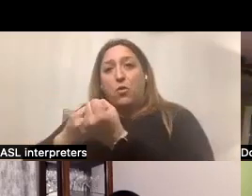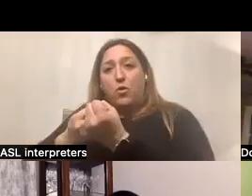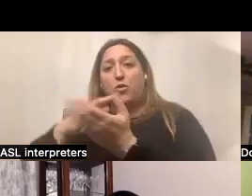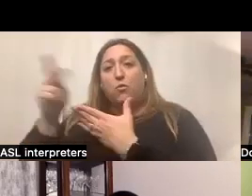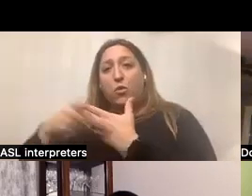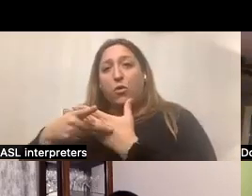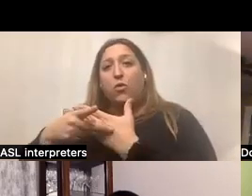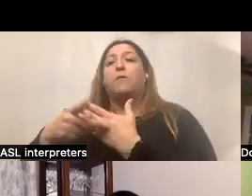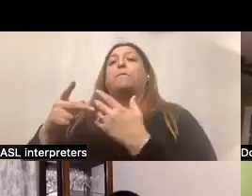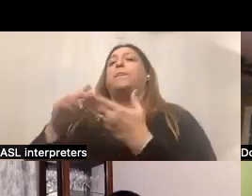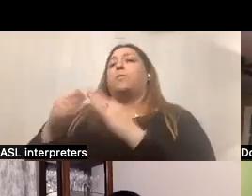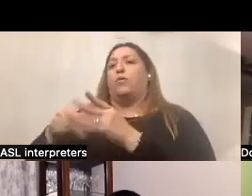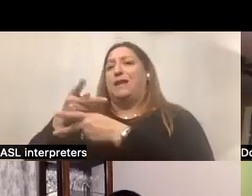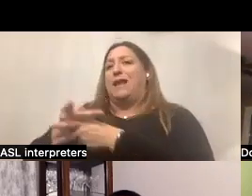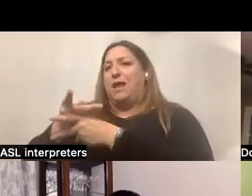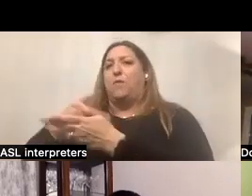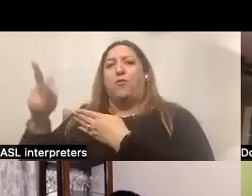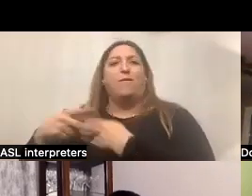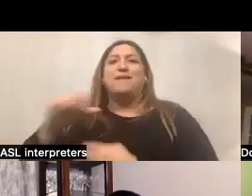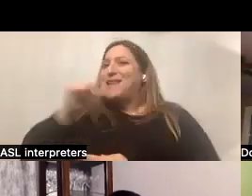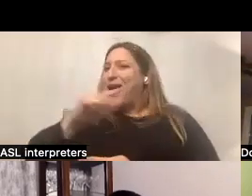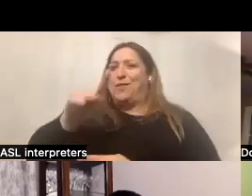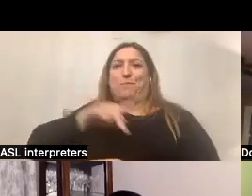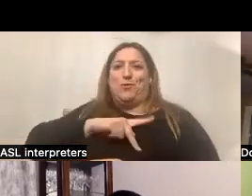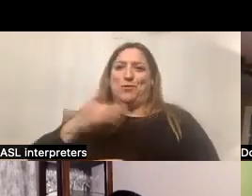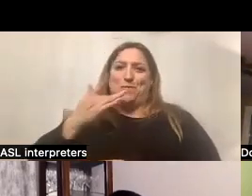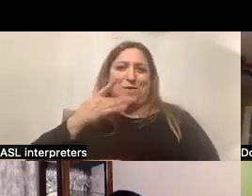and community care program, not the personal preference program.